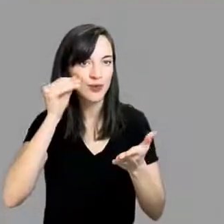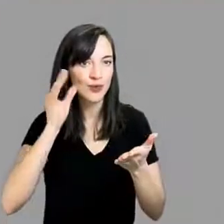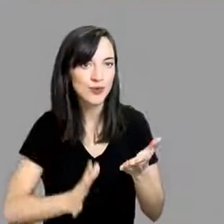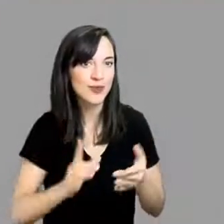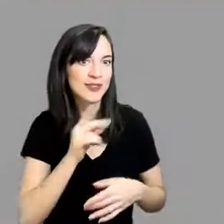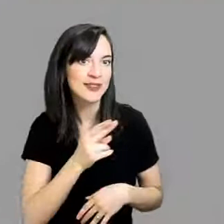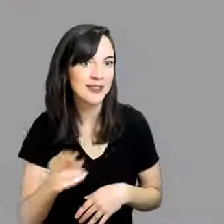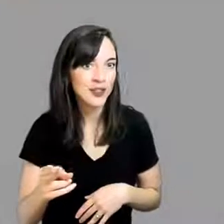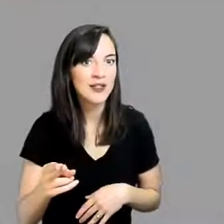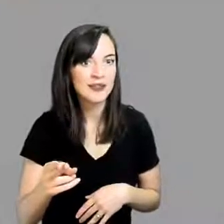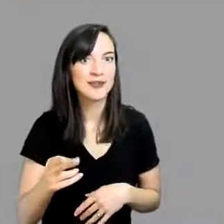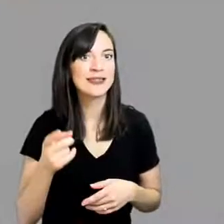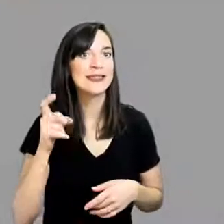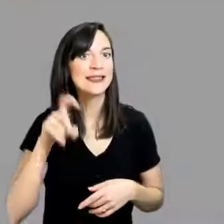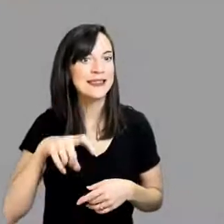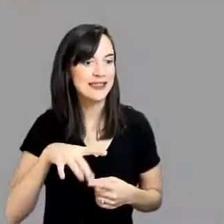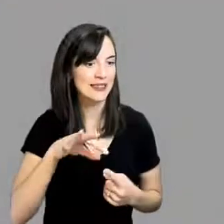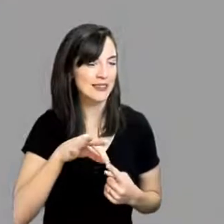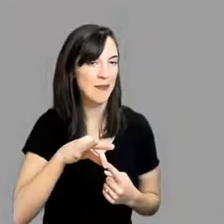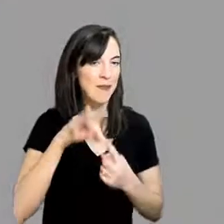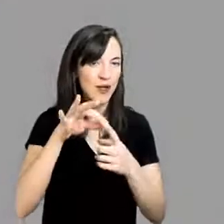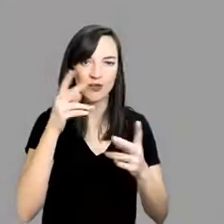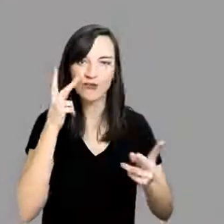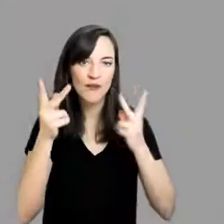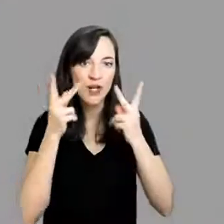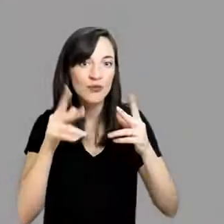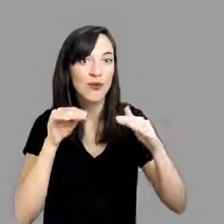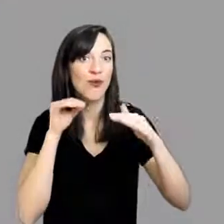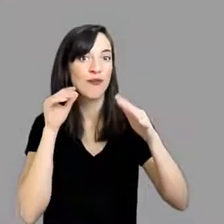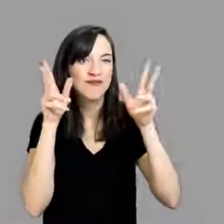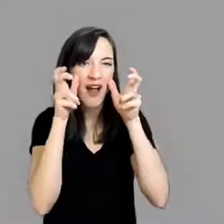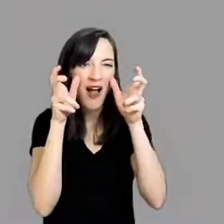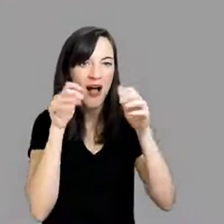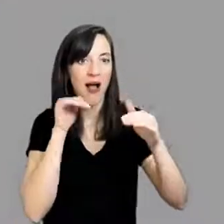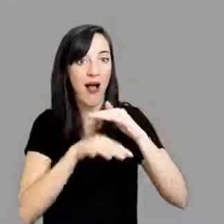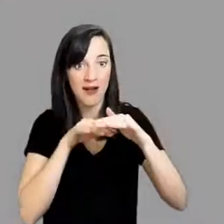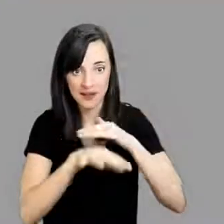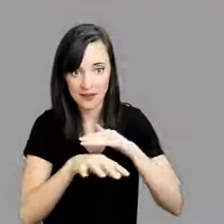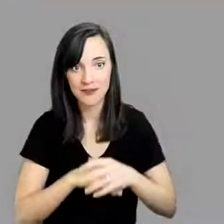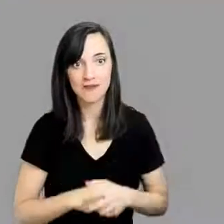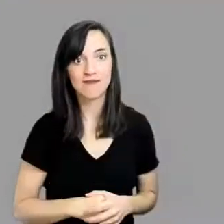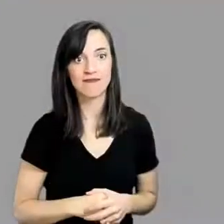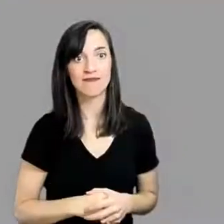why, because they are unfamiliar with the unique visual and auditory needs of students who are DHH.